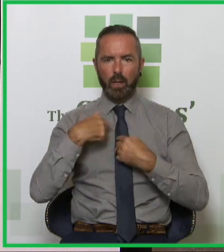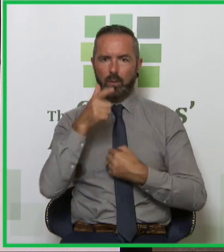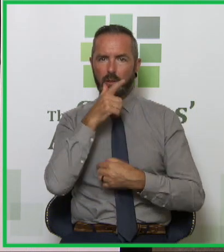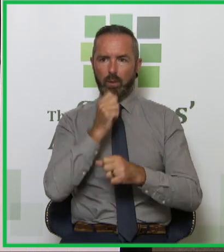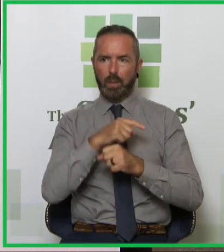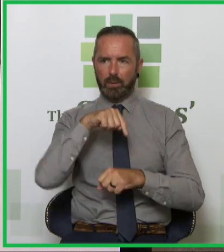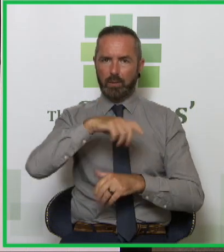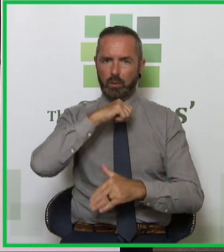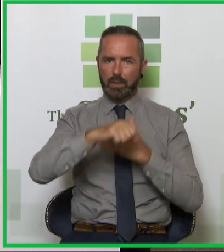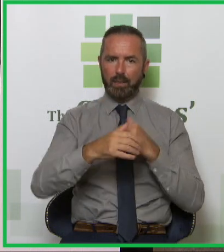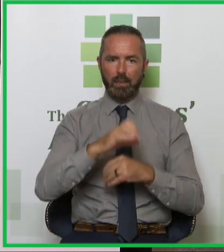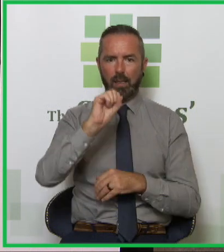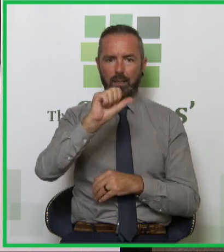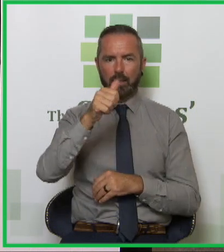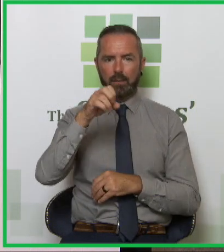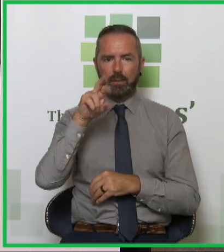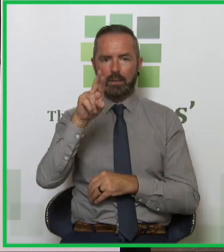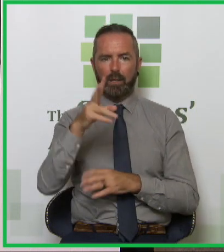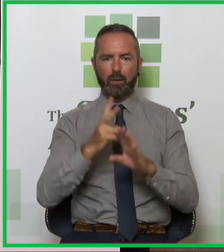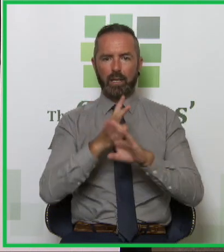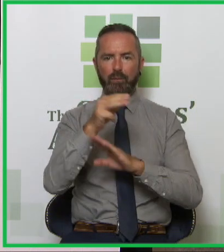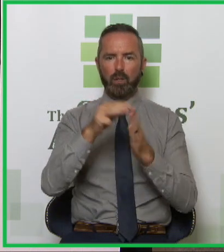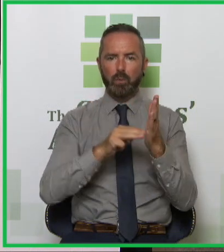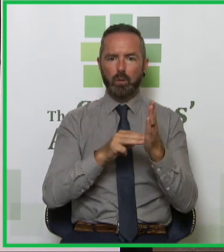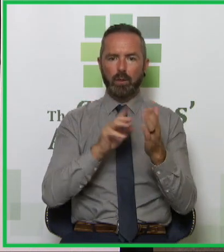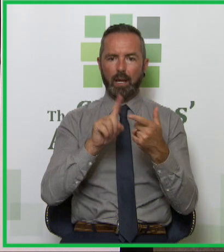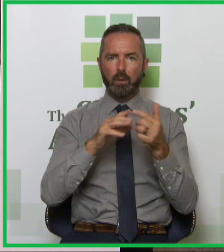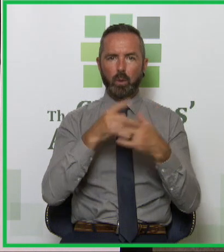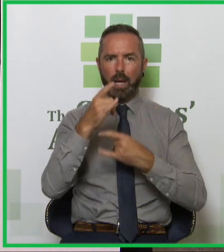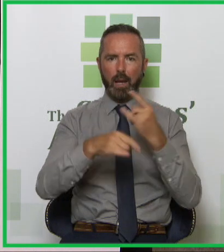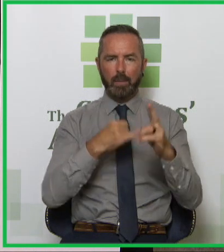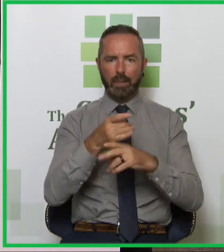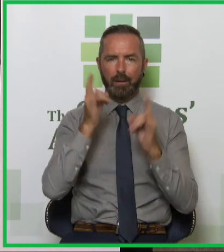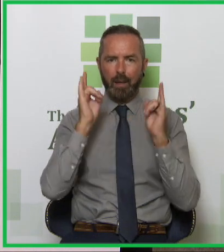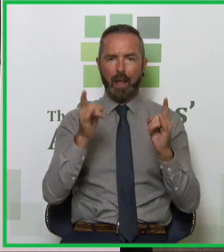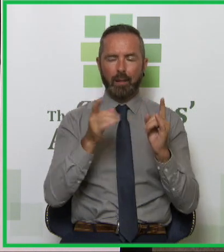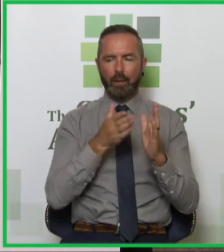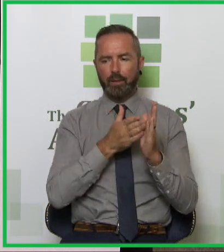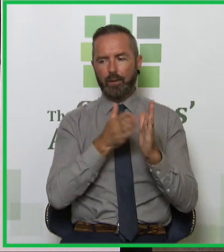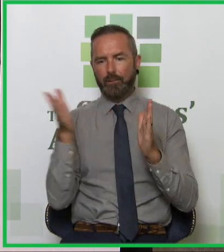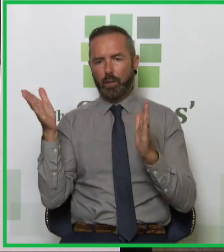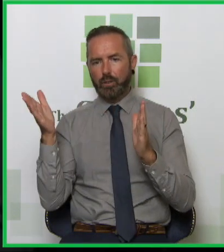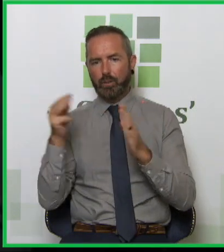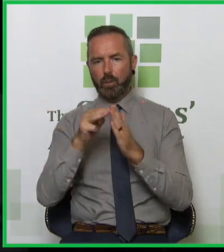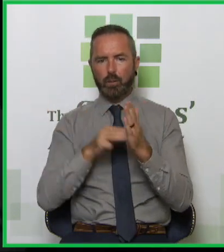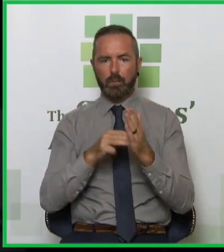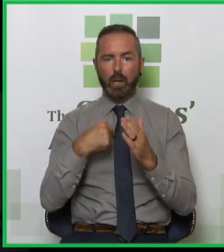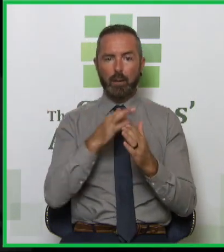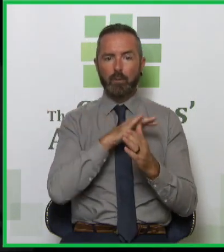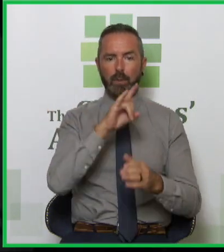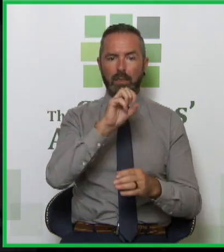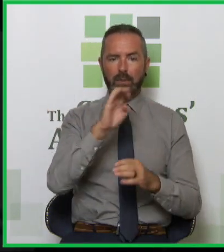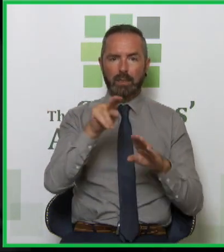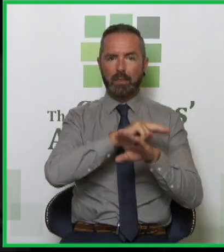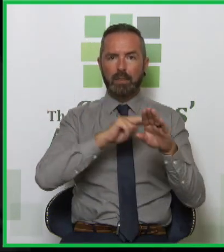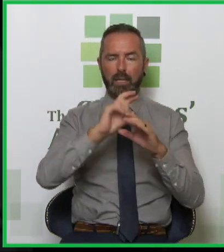today which is the SARE screening and brief intervention programme and what happens within a health diversion programme. So I'm from the HSE National Social Inclusion